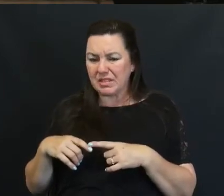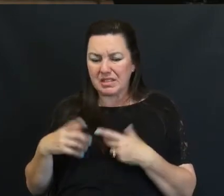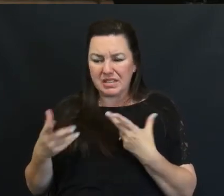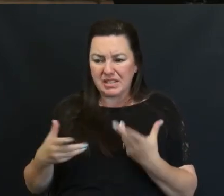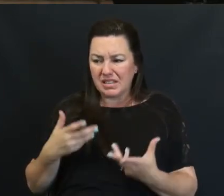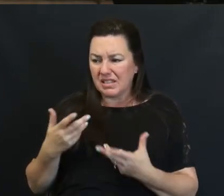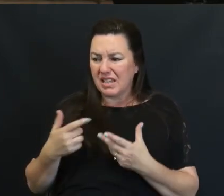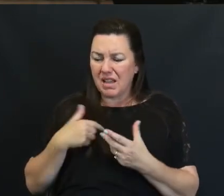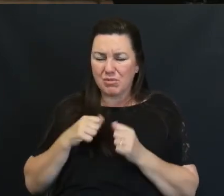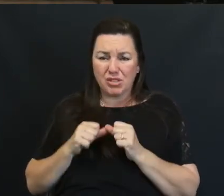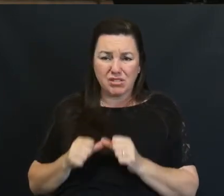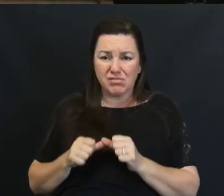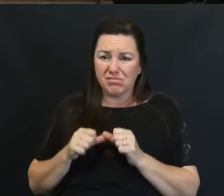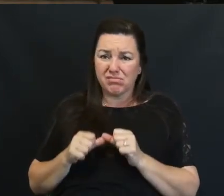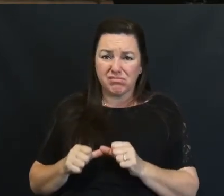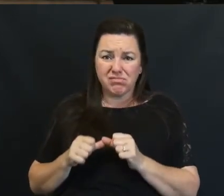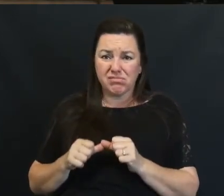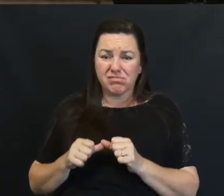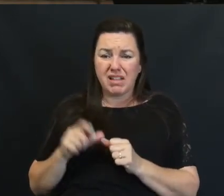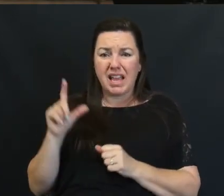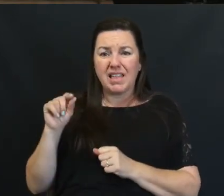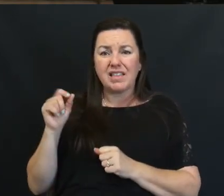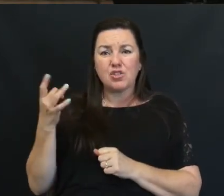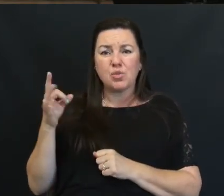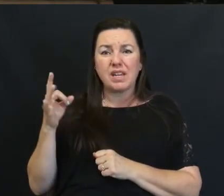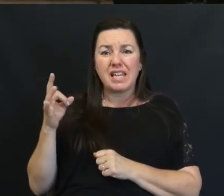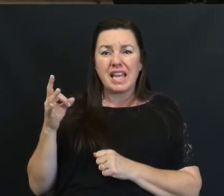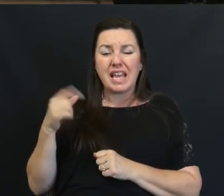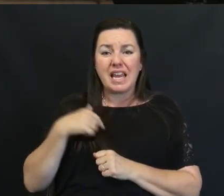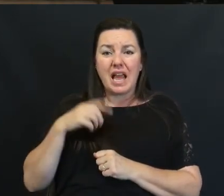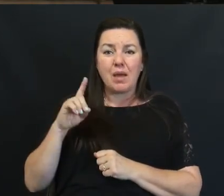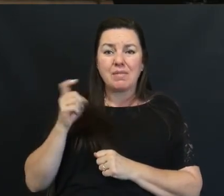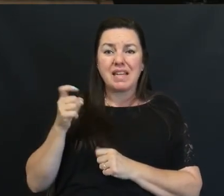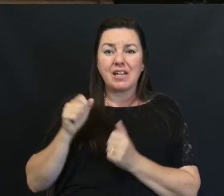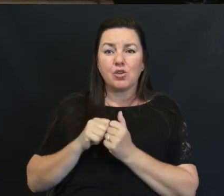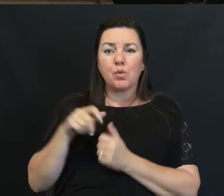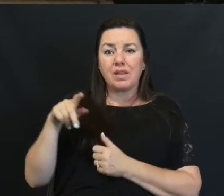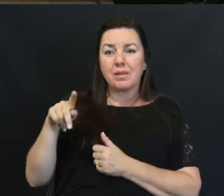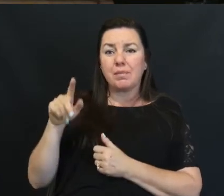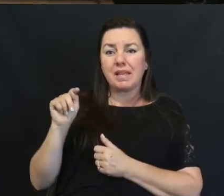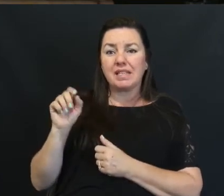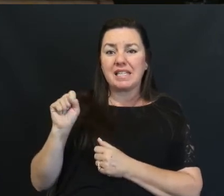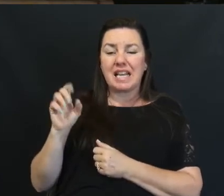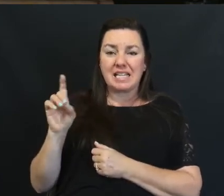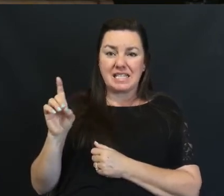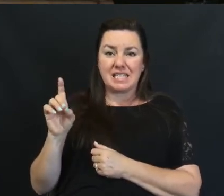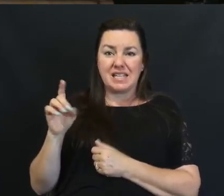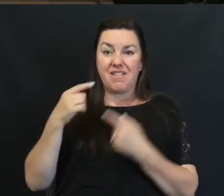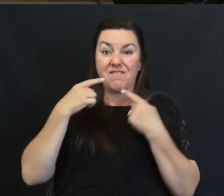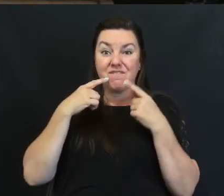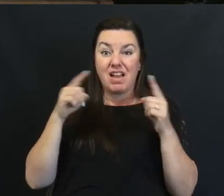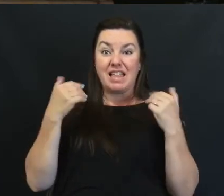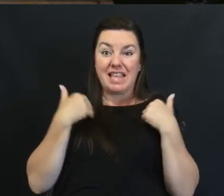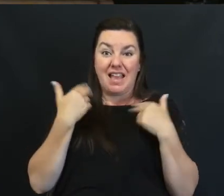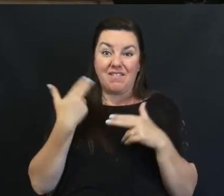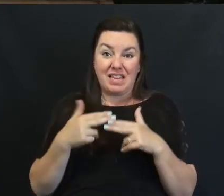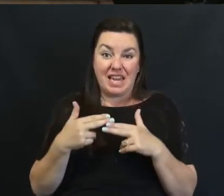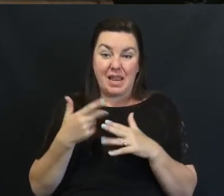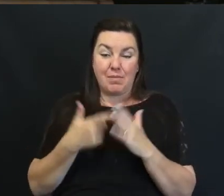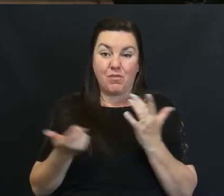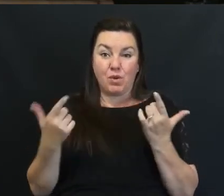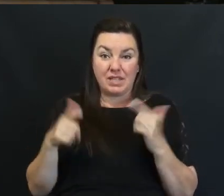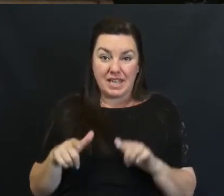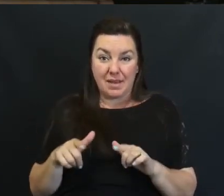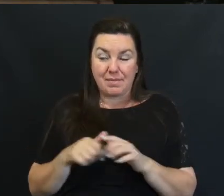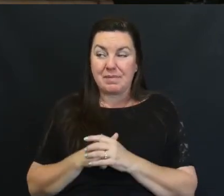Existing I feel Like And then Come 2018 I'm Diagnosed With PTSD So I Finally Have a Name For what's Going on